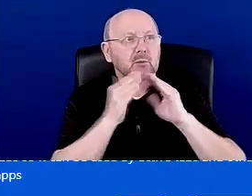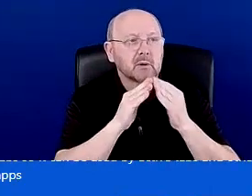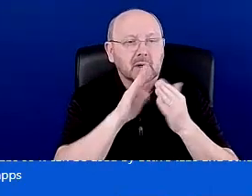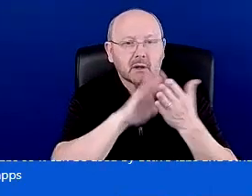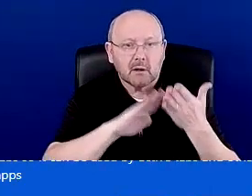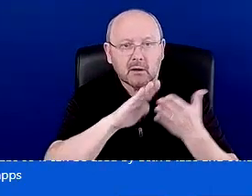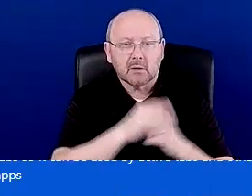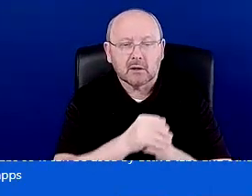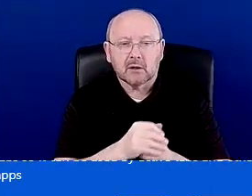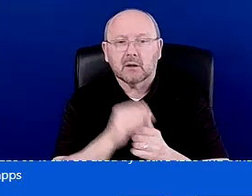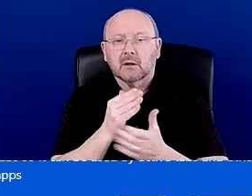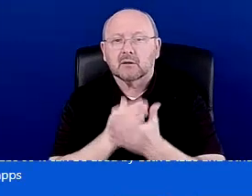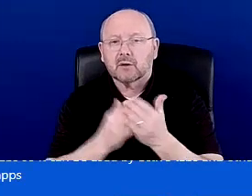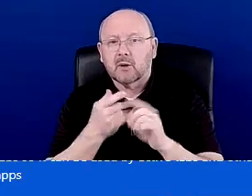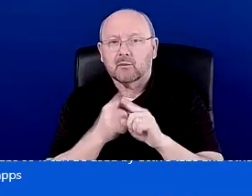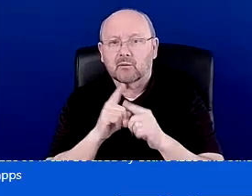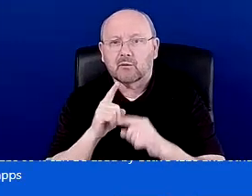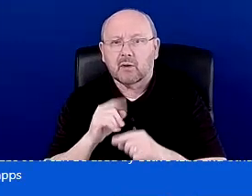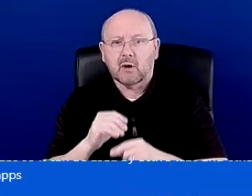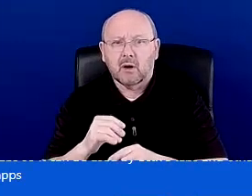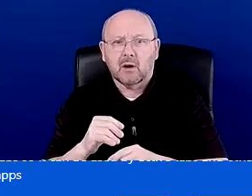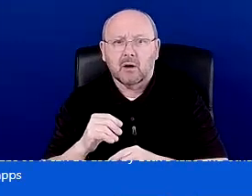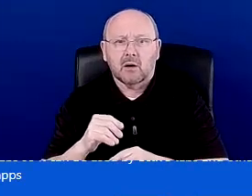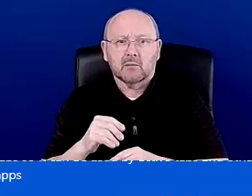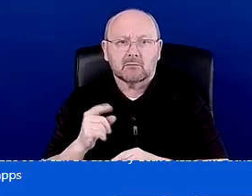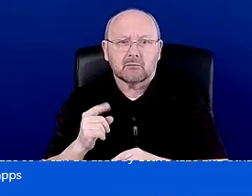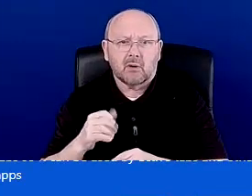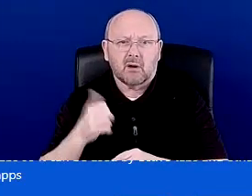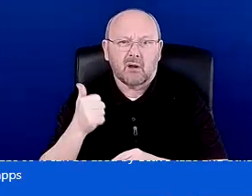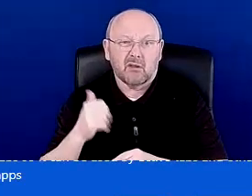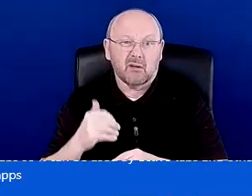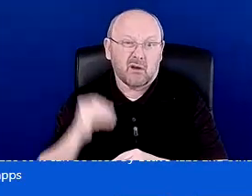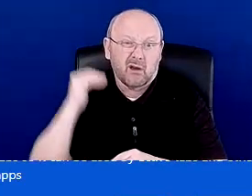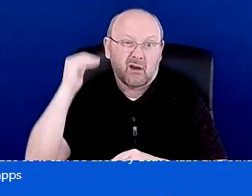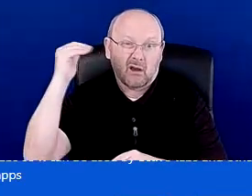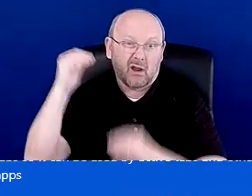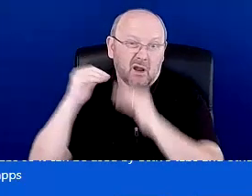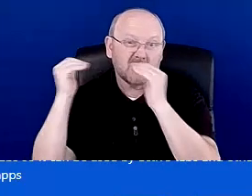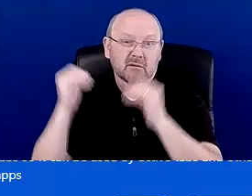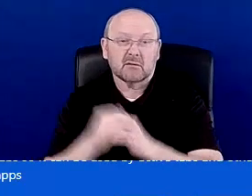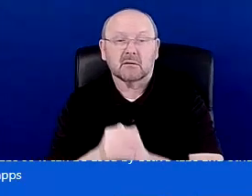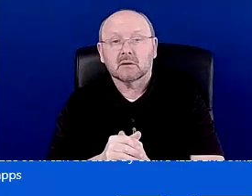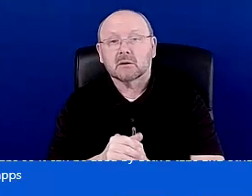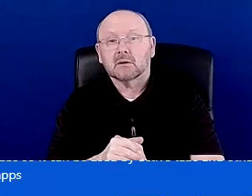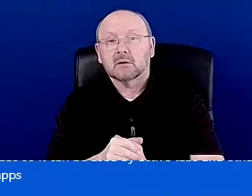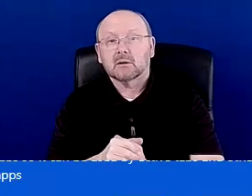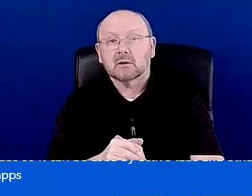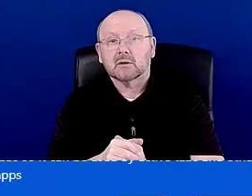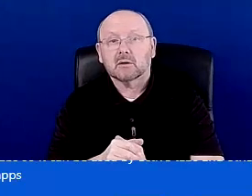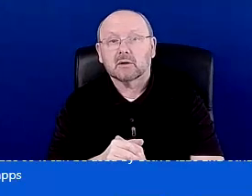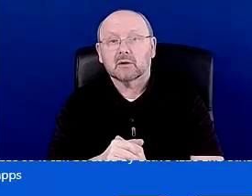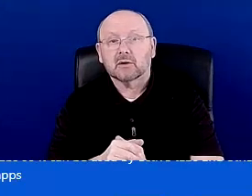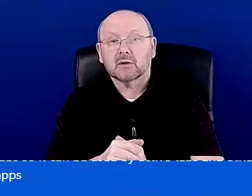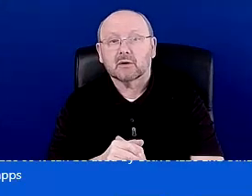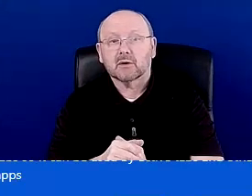some things from, um, upper division and things like that, you can, um, I would just recommend using your